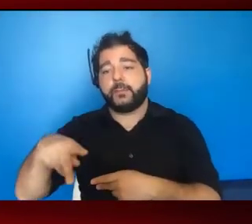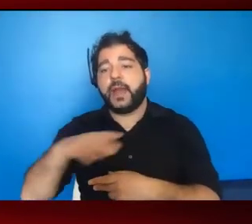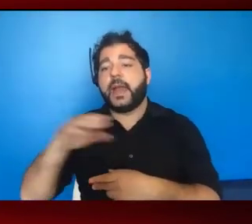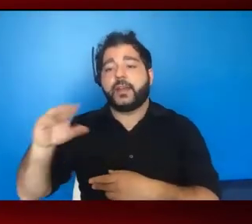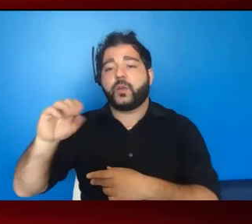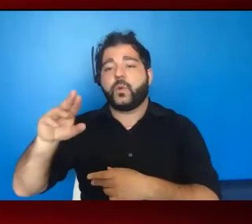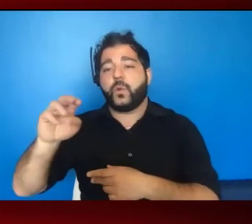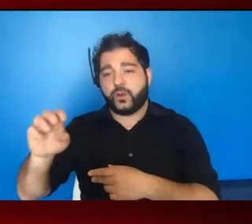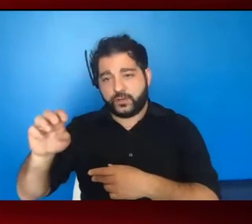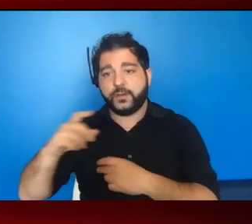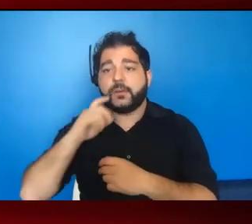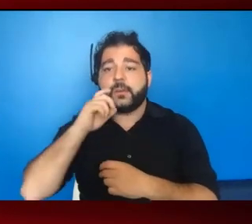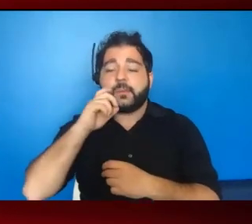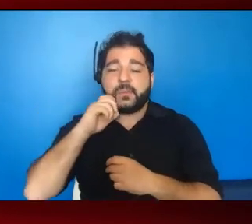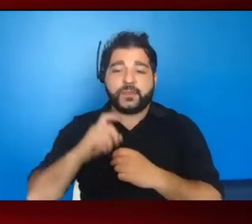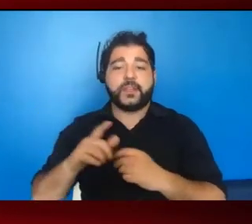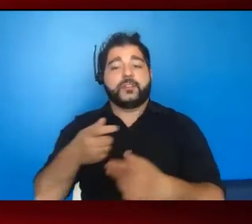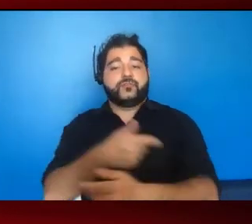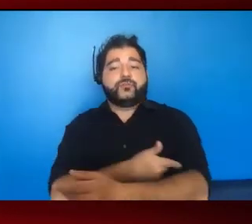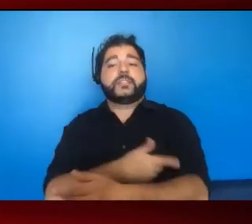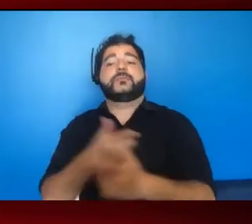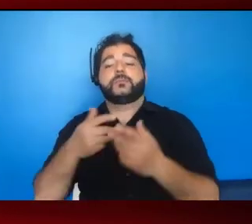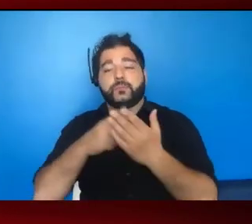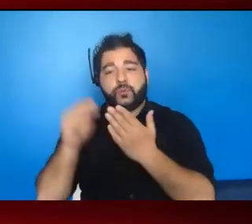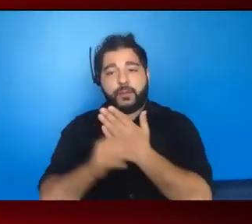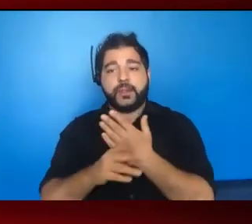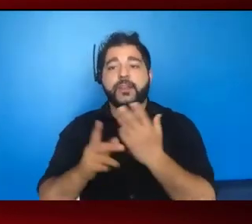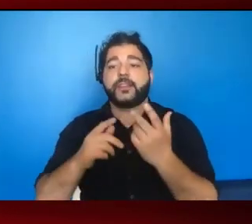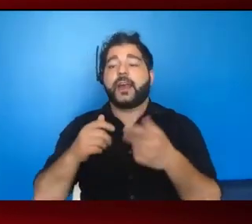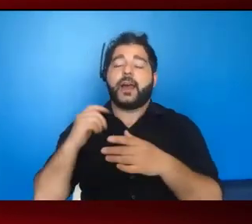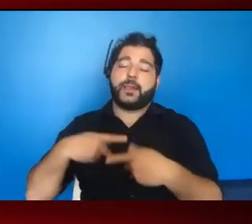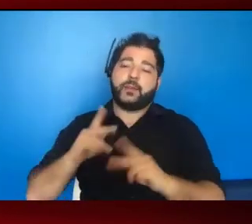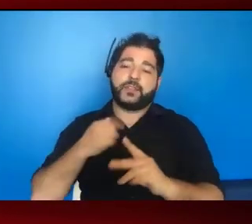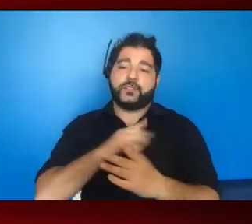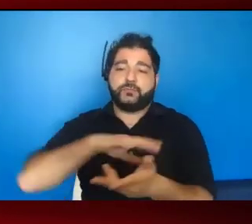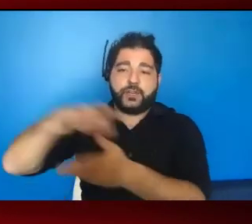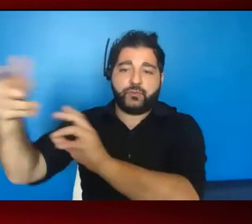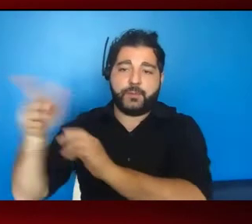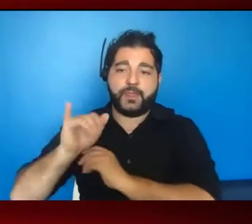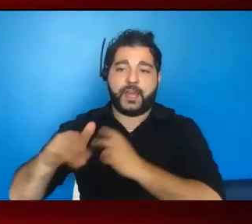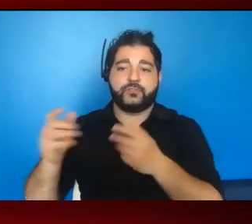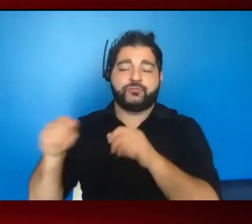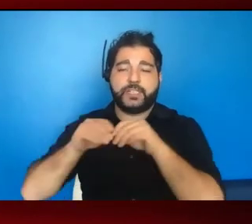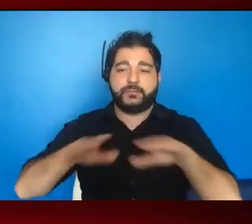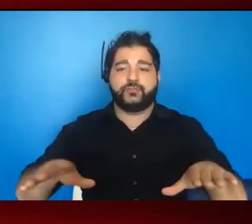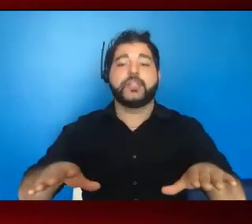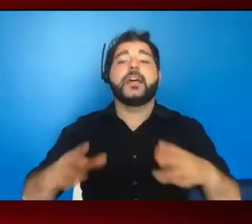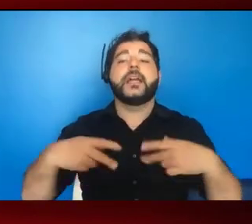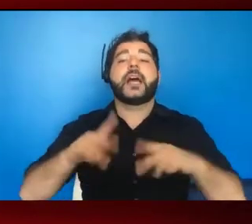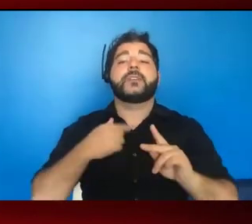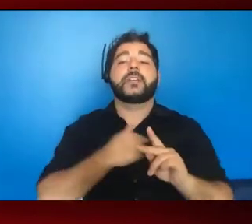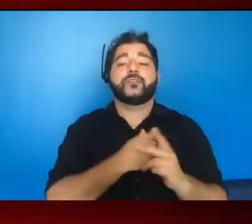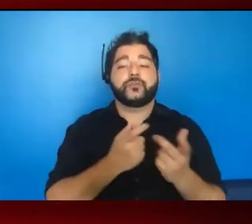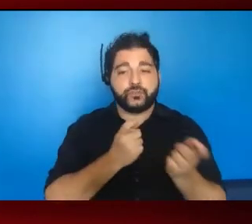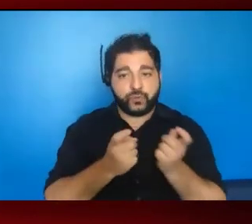comprehensive syringe service programs that really allow us to interrupt transmission, and again, bring us into that elite control of the